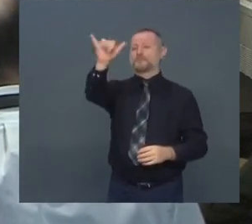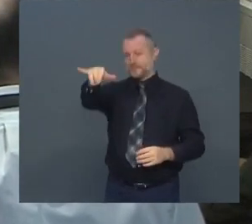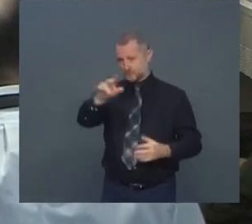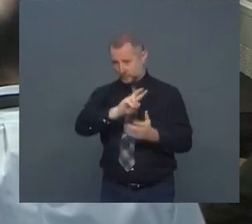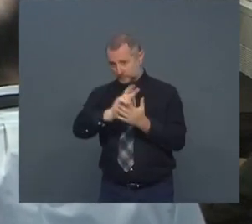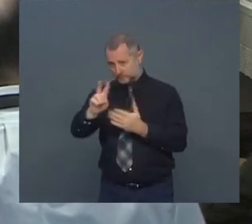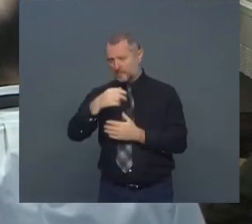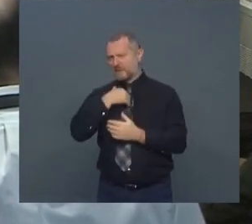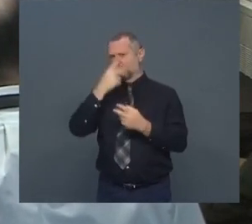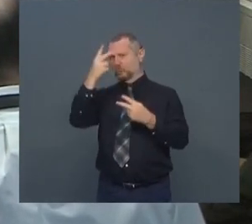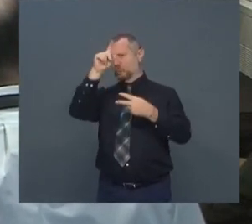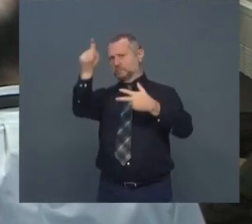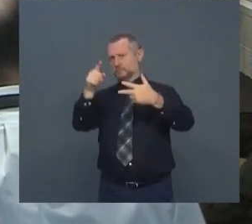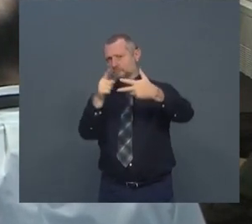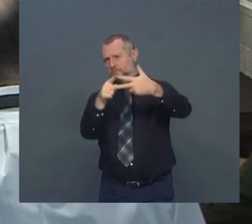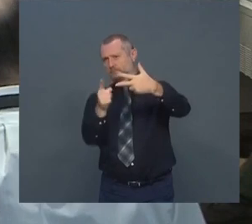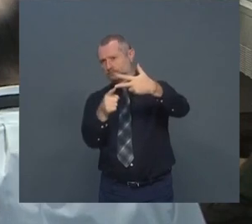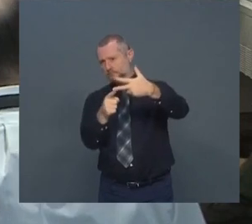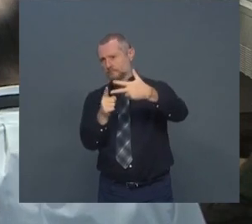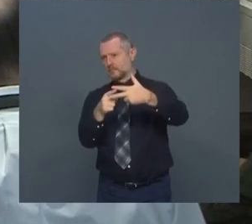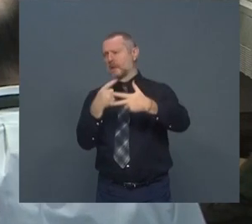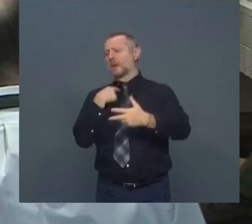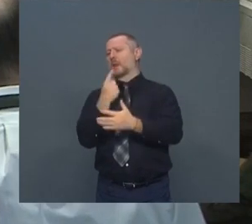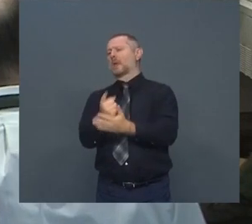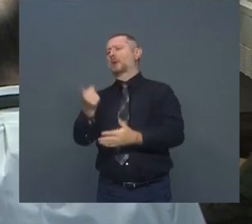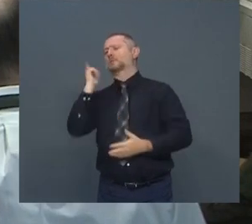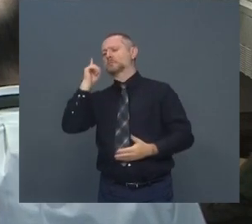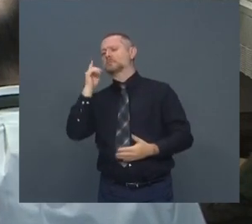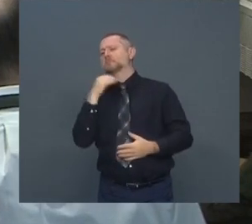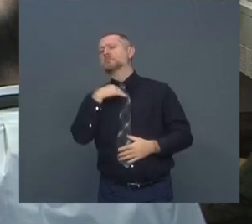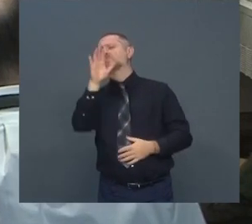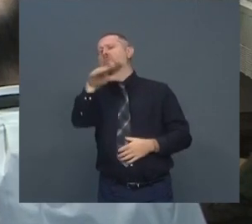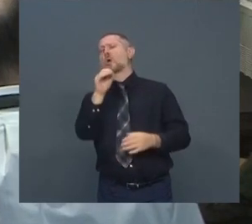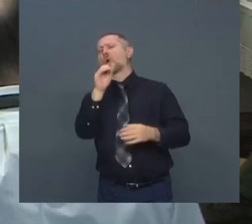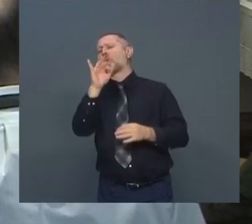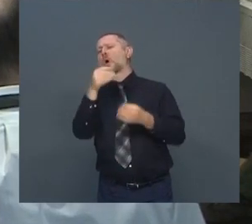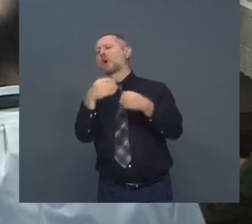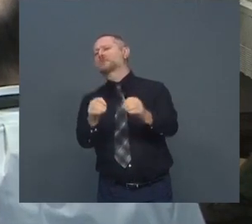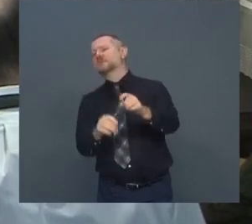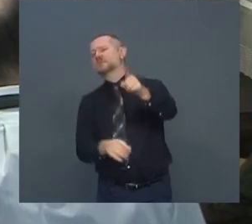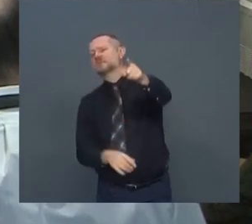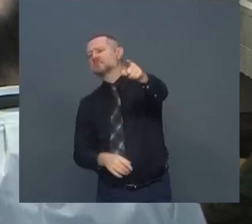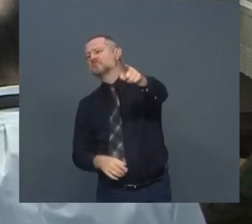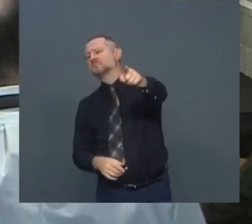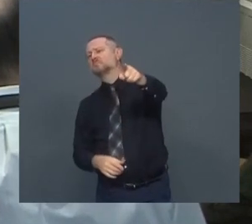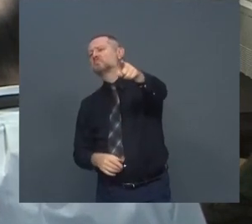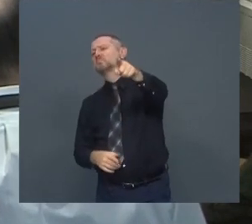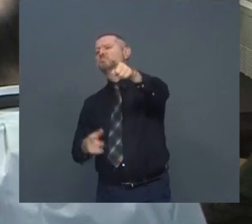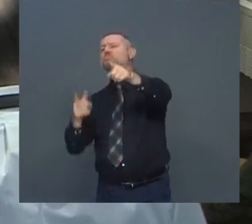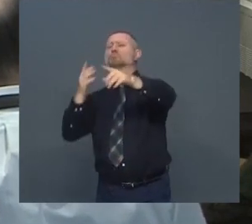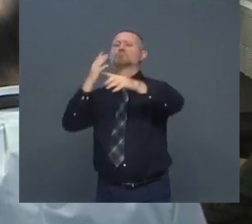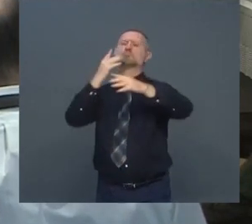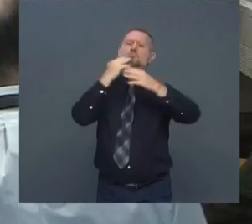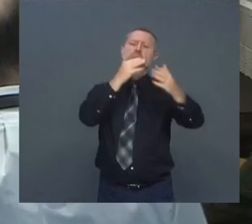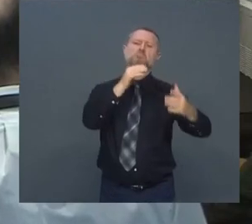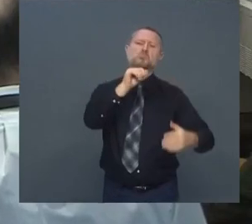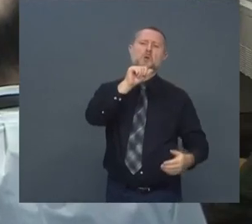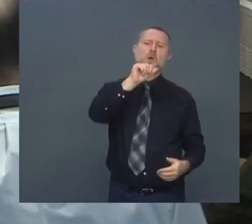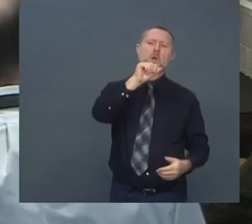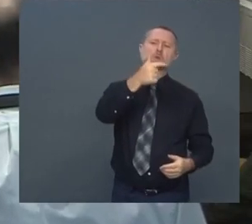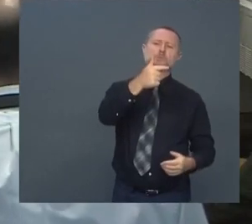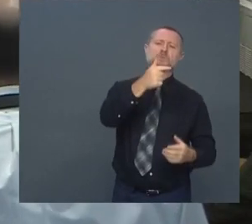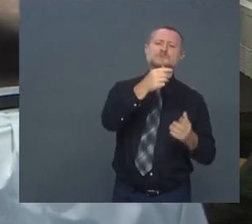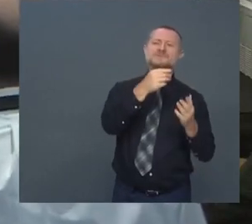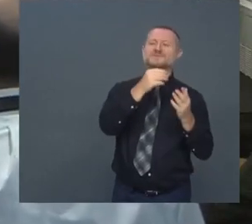that interrelated. know, last week your office thanked State Attorney General Tish James for her expeditious calling of a grand jury